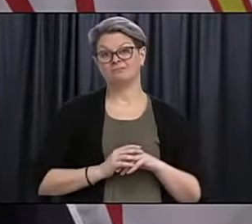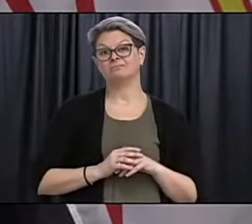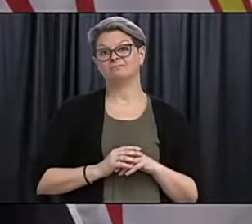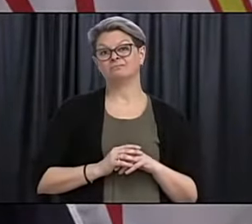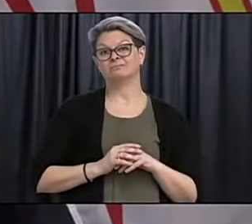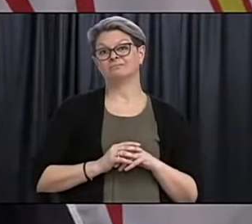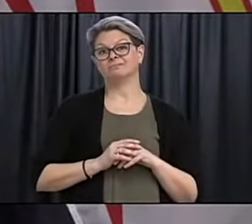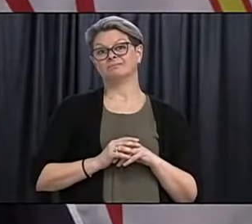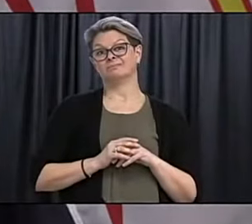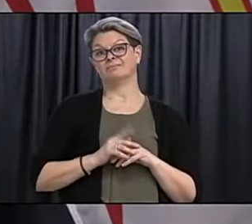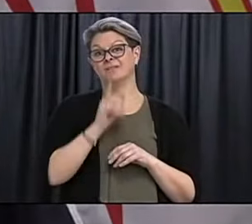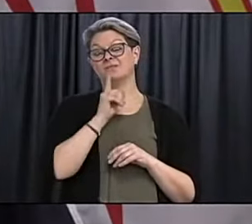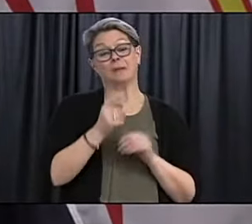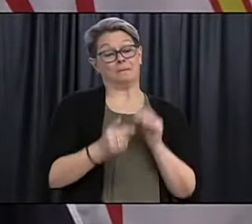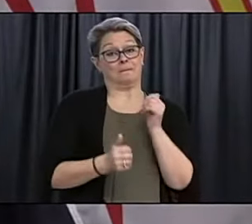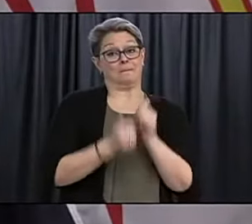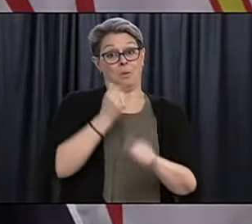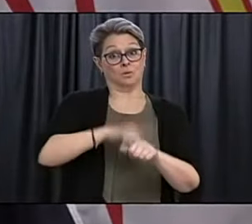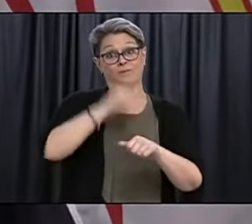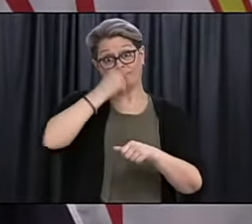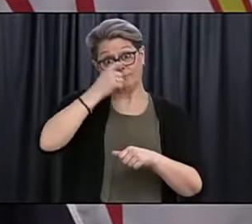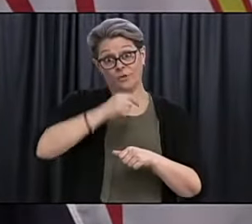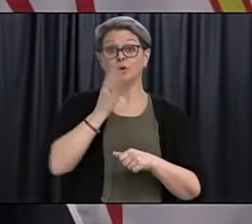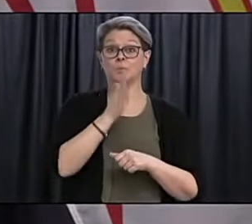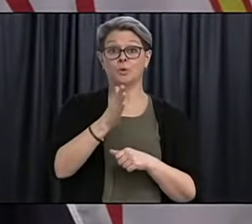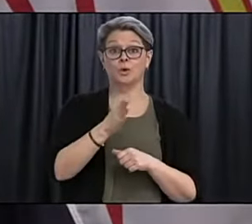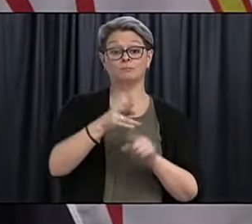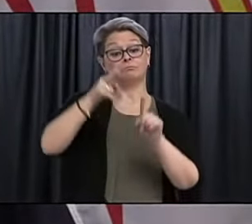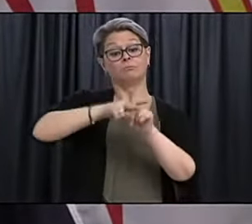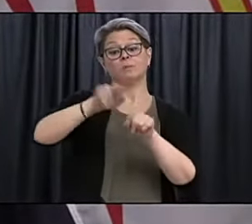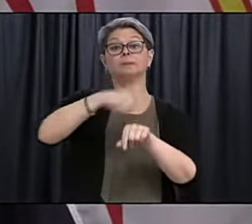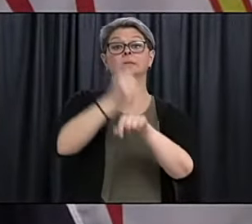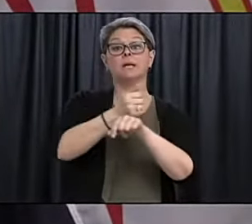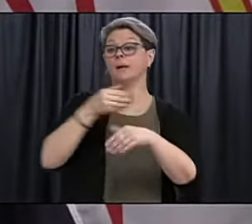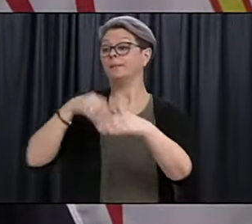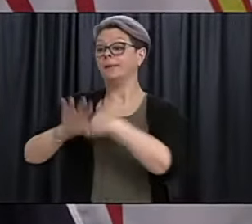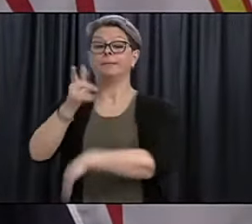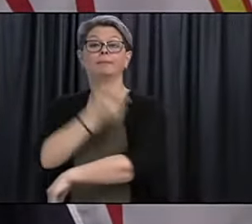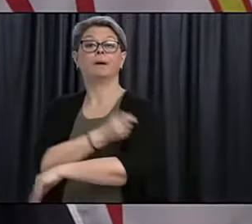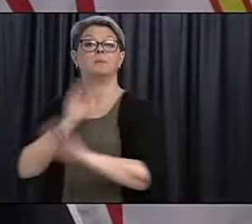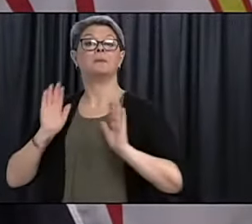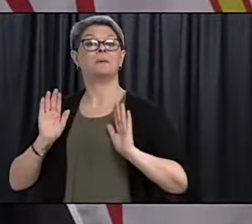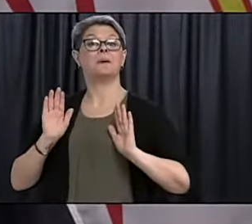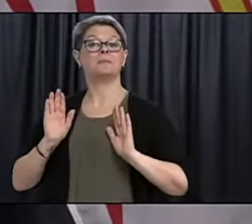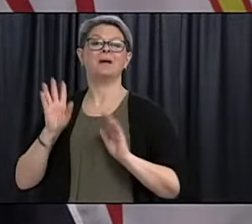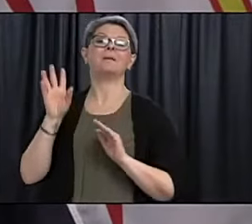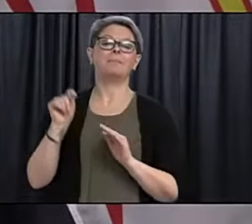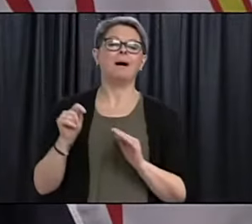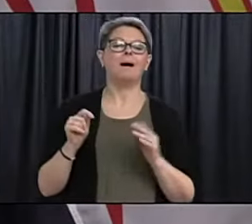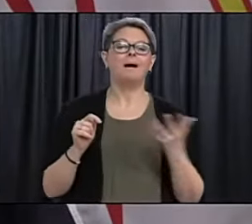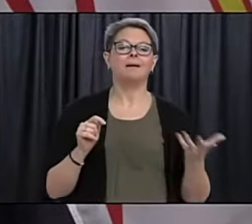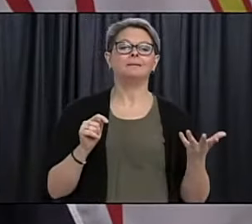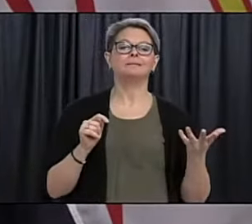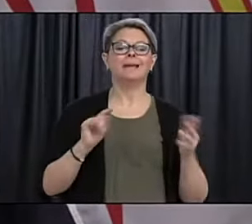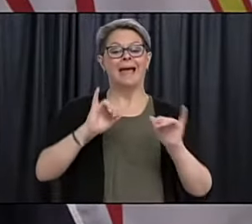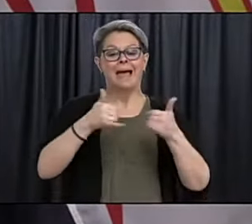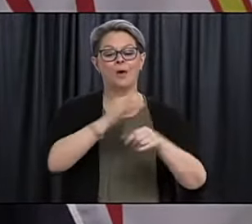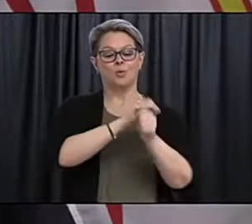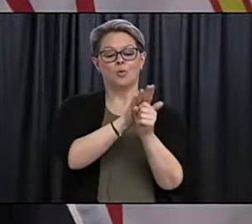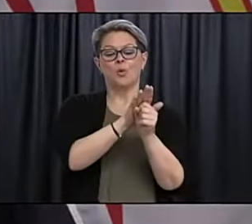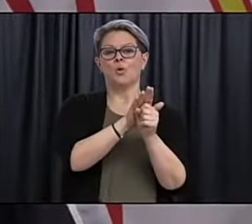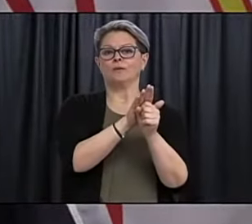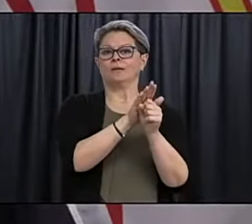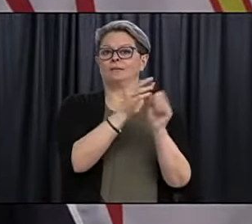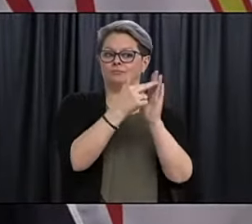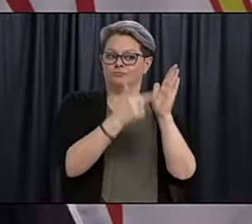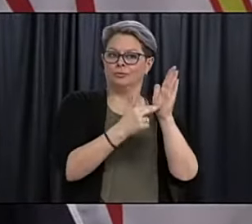would just, it would be drop in and it wouldn't be appointment based. So, um, that part of it has perhaps slowed things down a little bit and